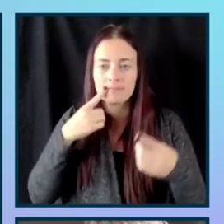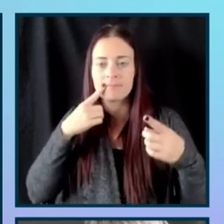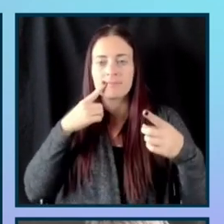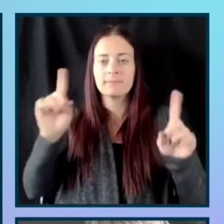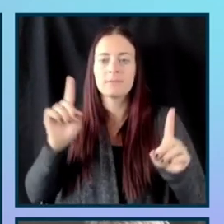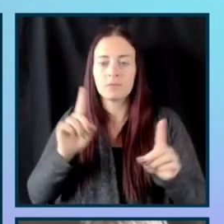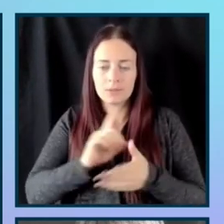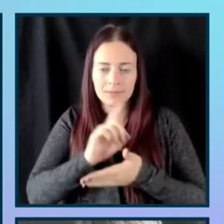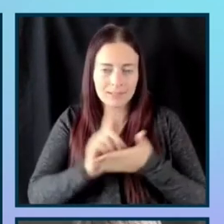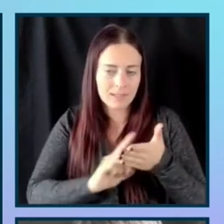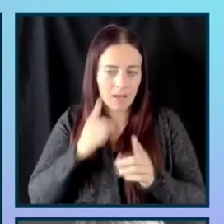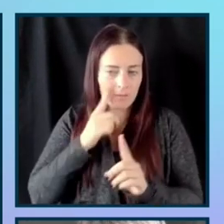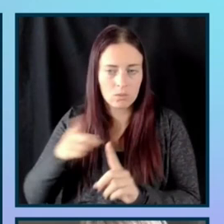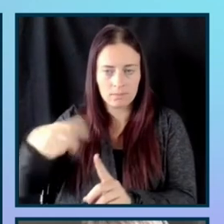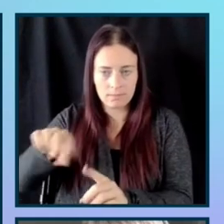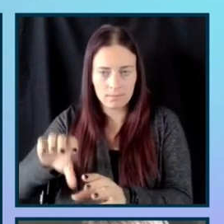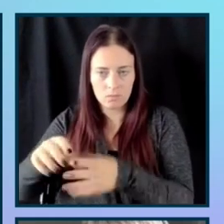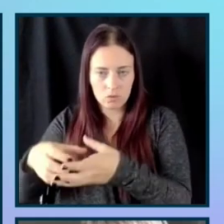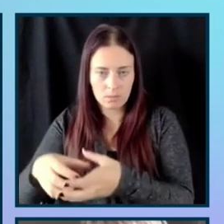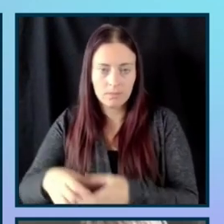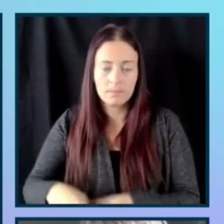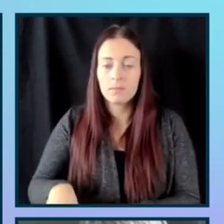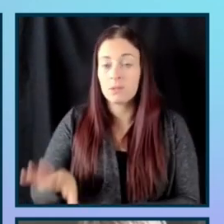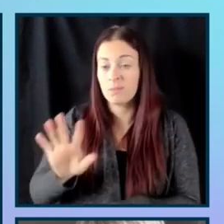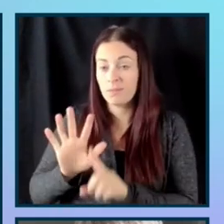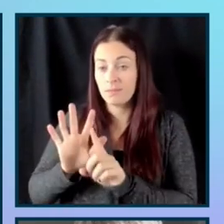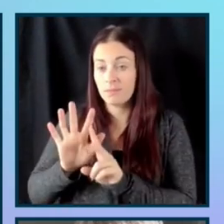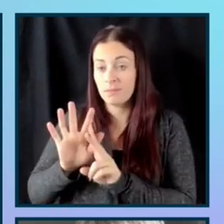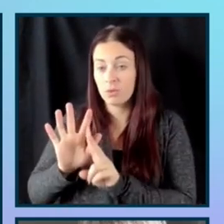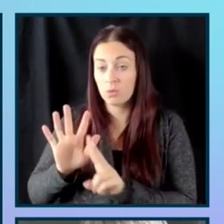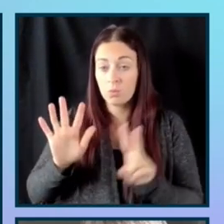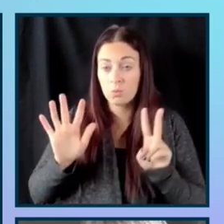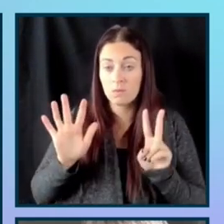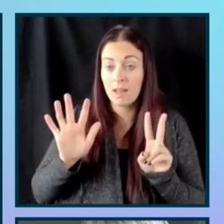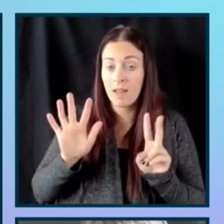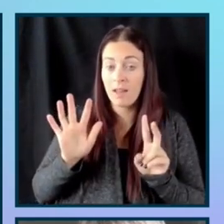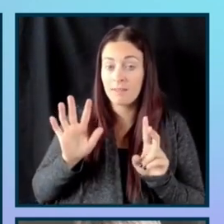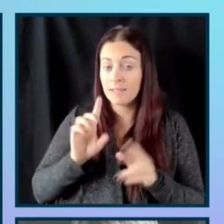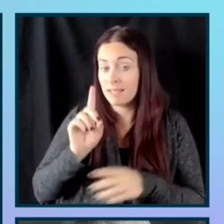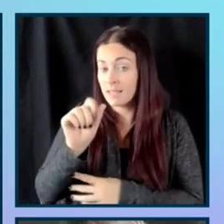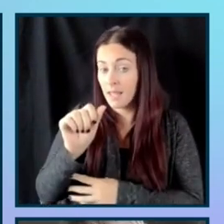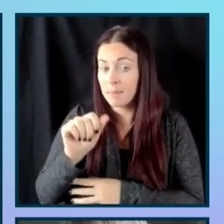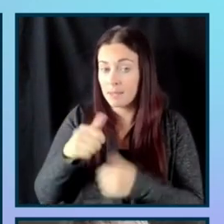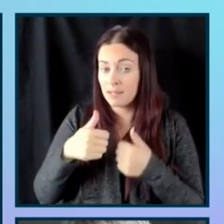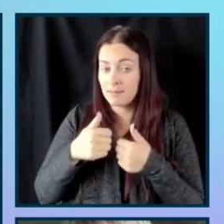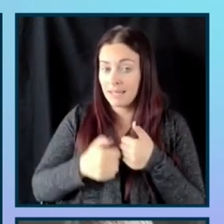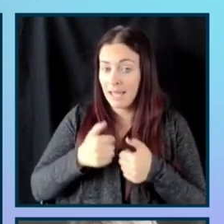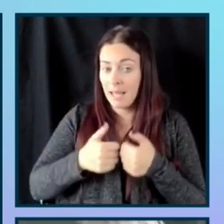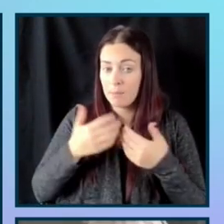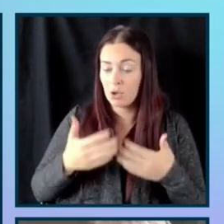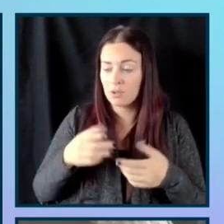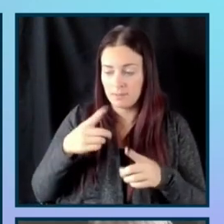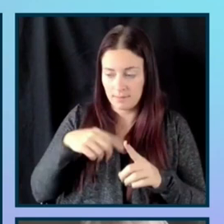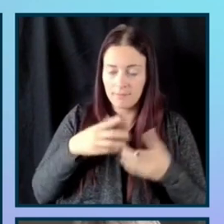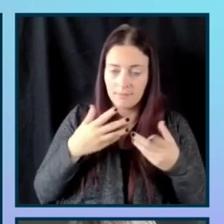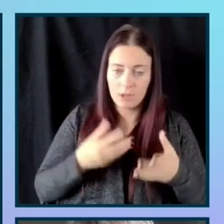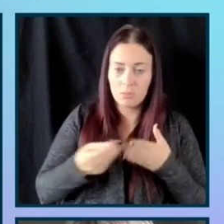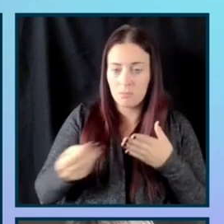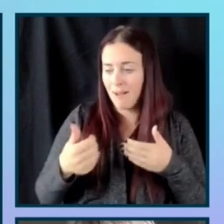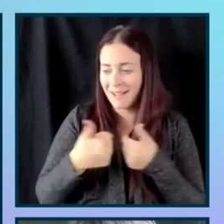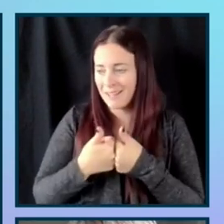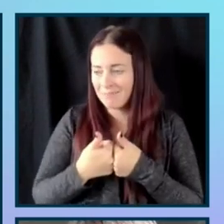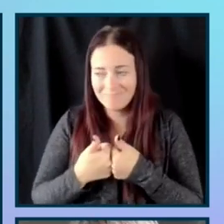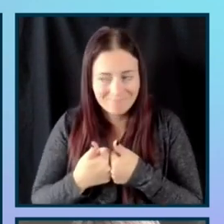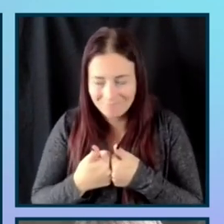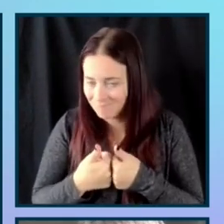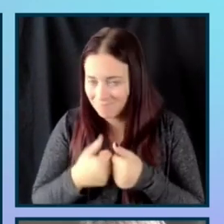um, two in five disabled gamers have purchased games that they haven't been able to play, um, due to